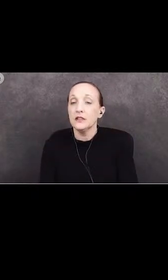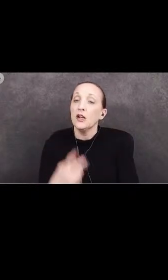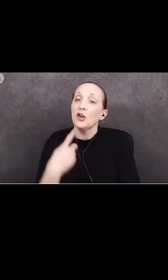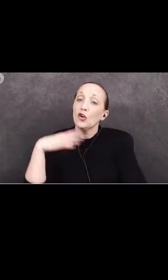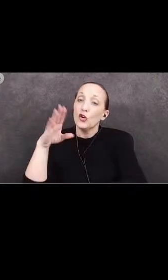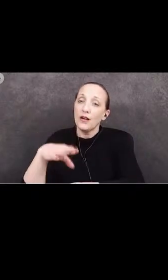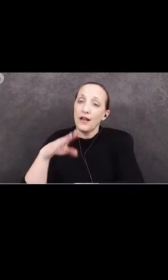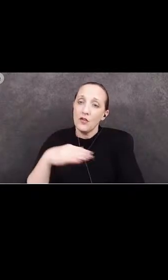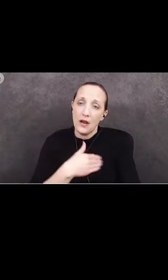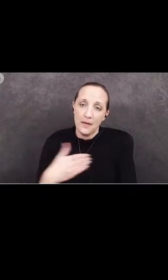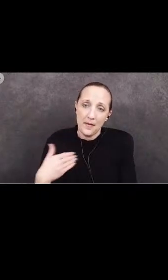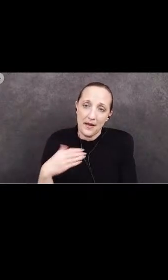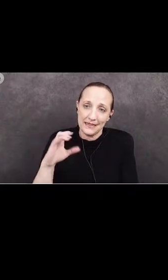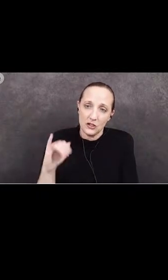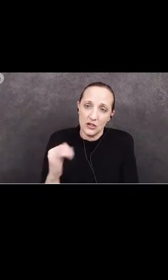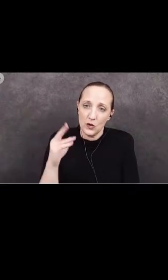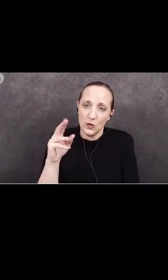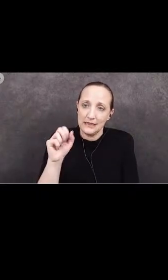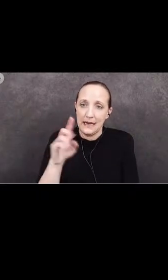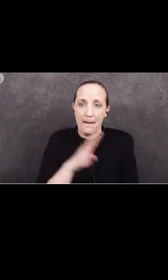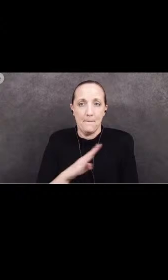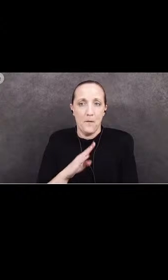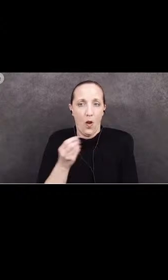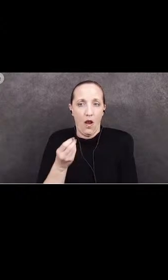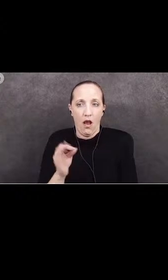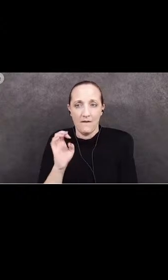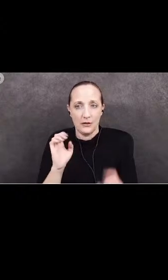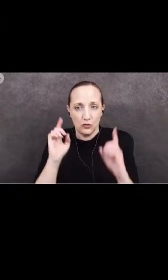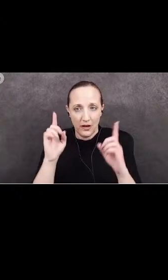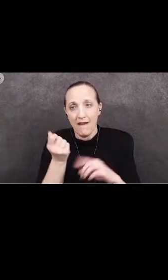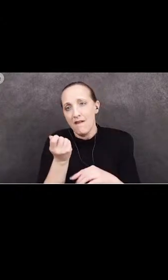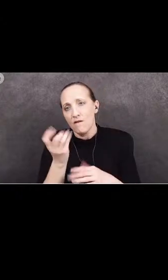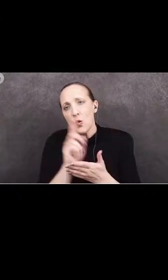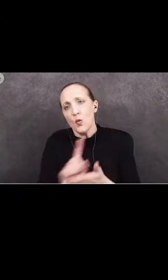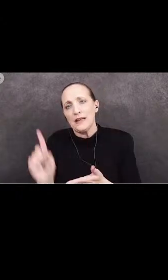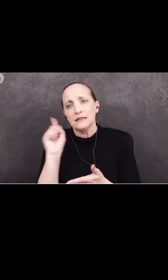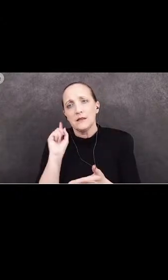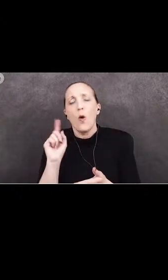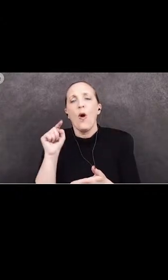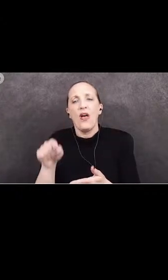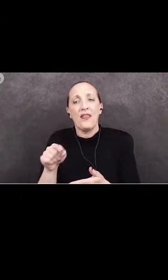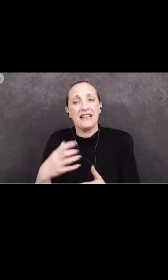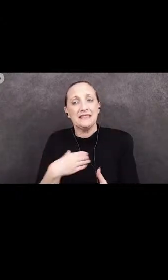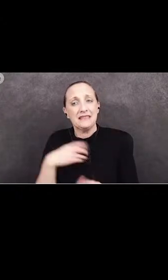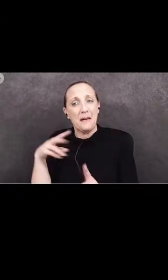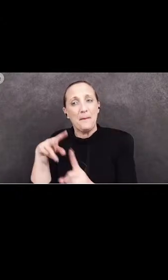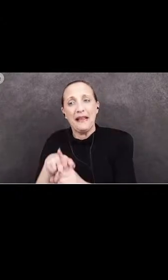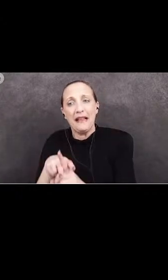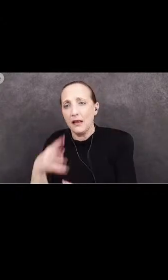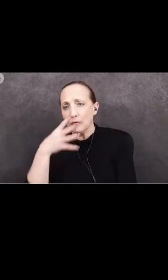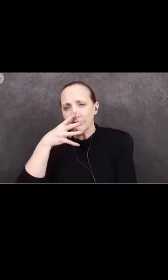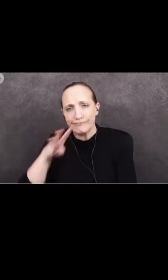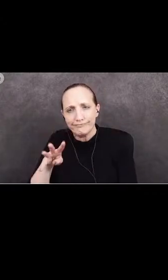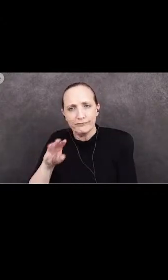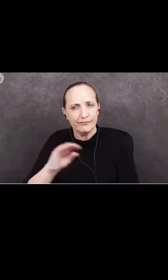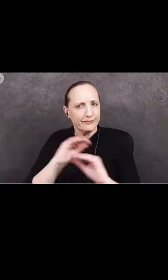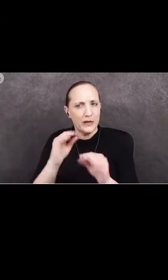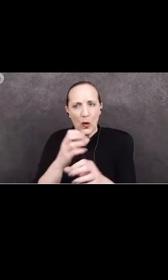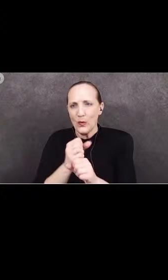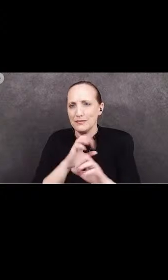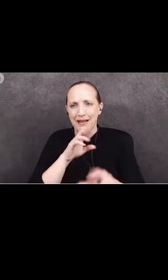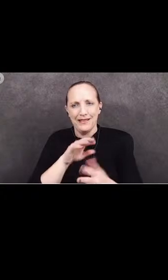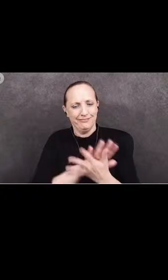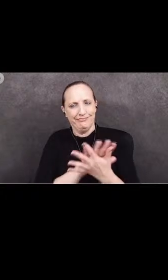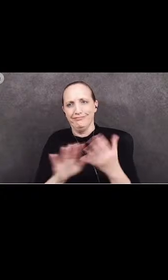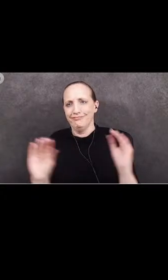afternoon, members of the CJUSD Board of Education. A few weeks ago, this appeal was ignored. I never received a response from anyone on the board.